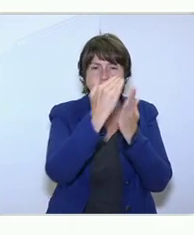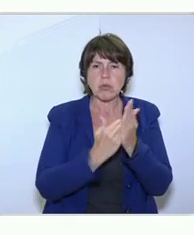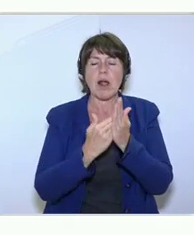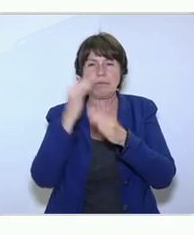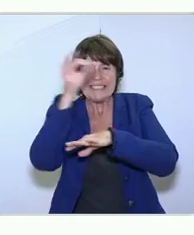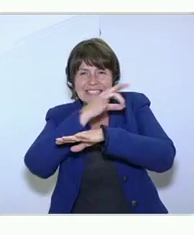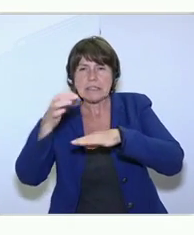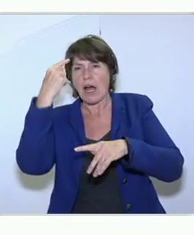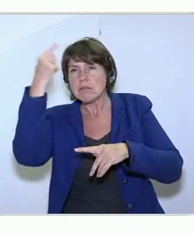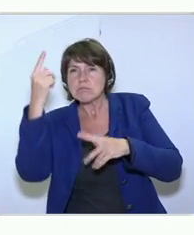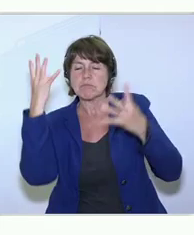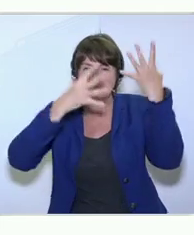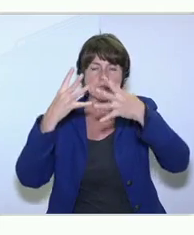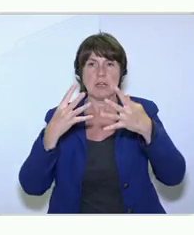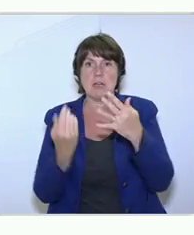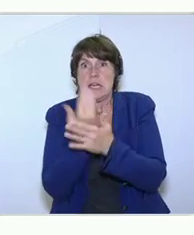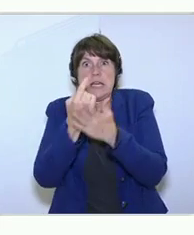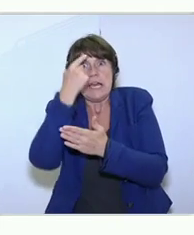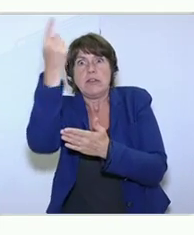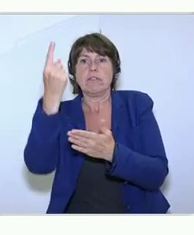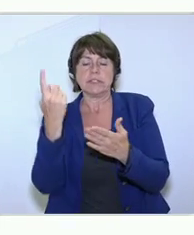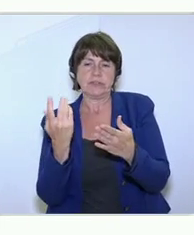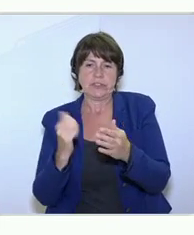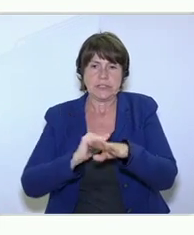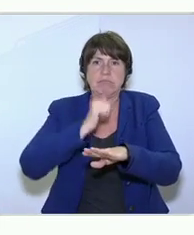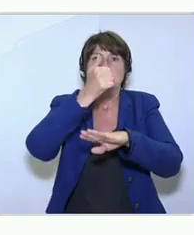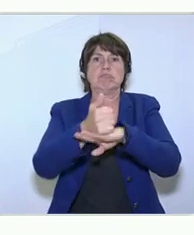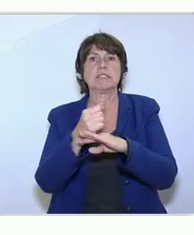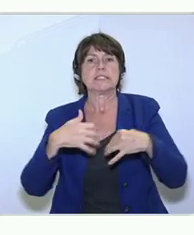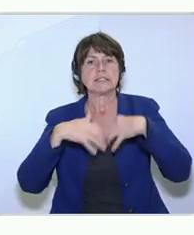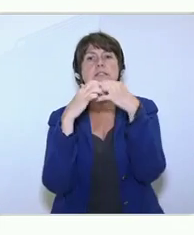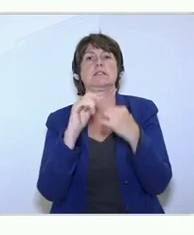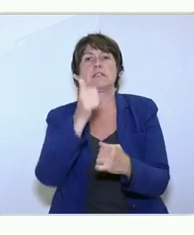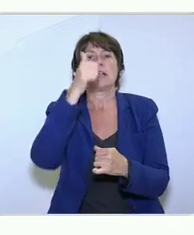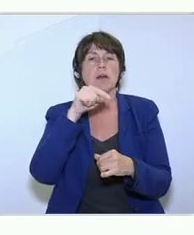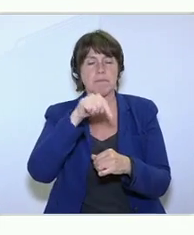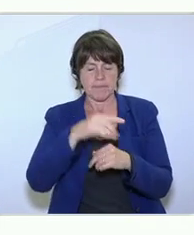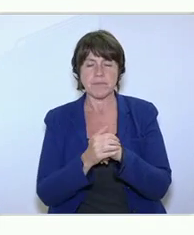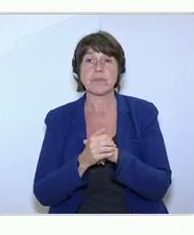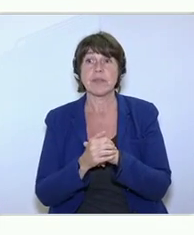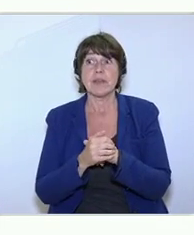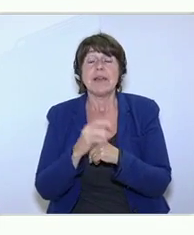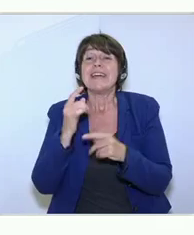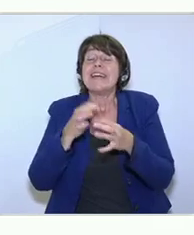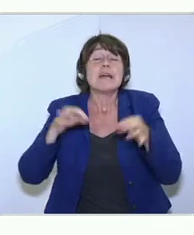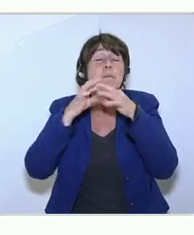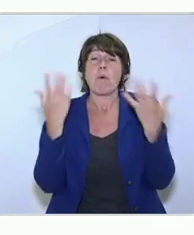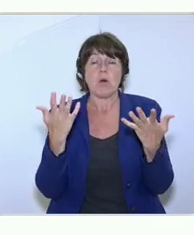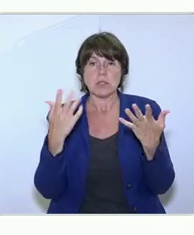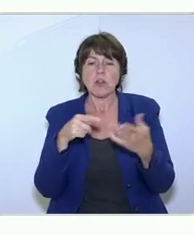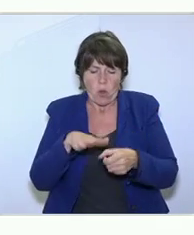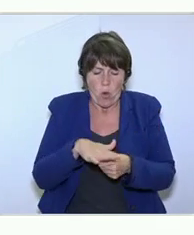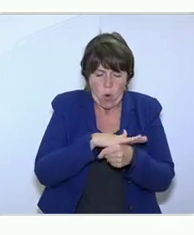innovative startups. And those communities, what we tend to find is the most important communications are locally.